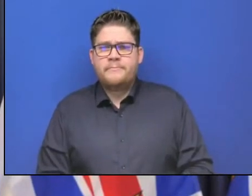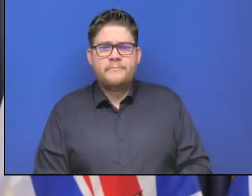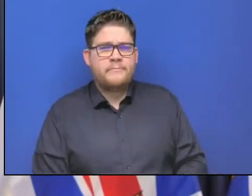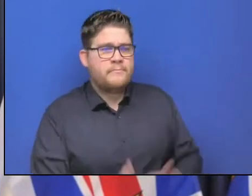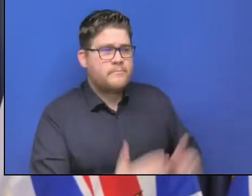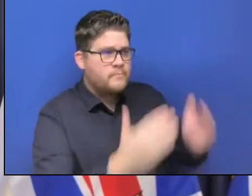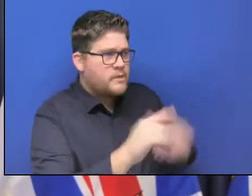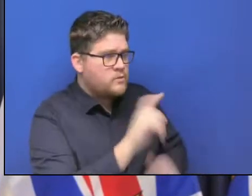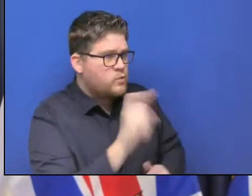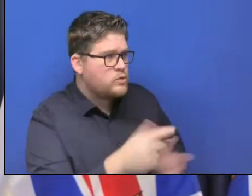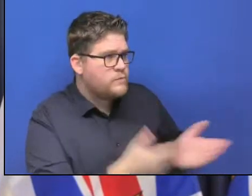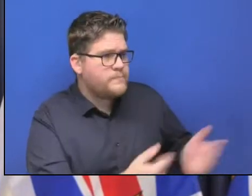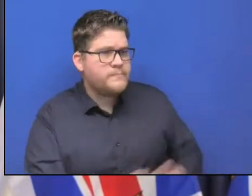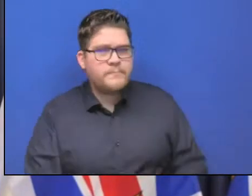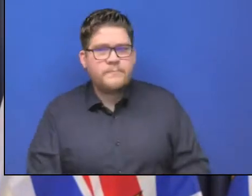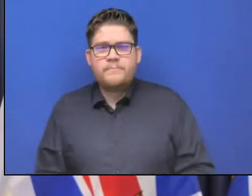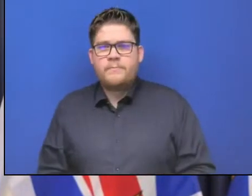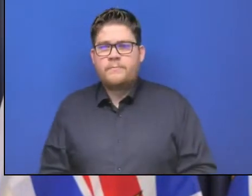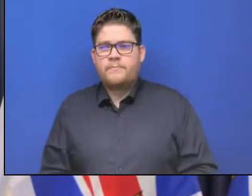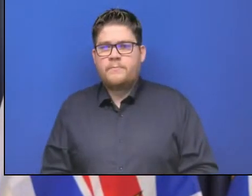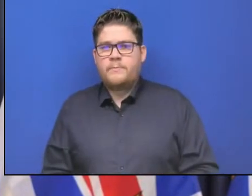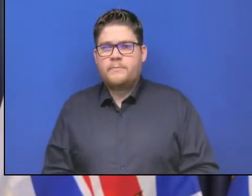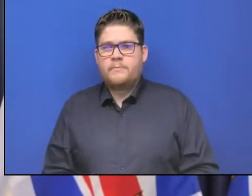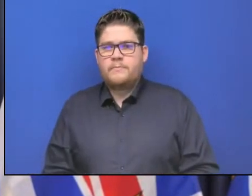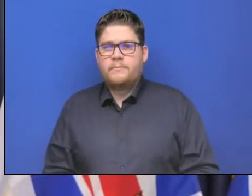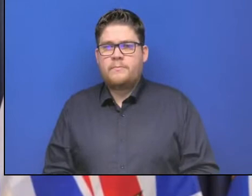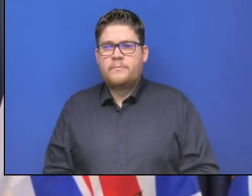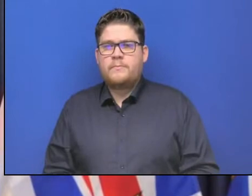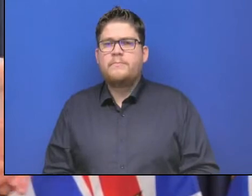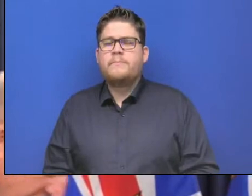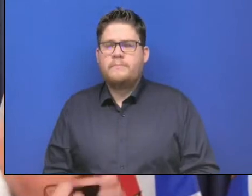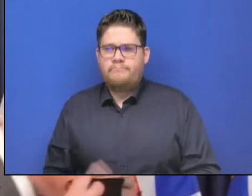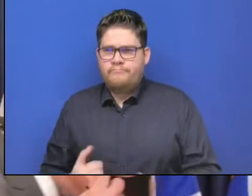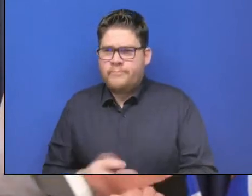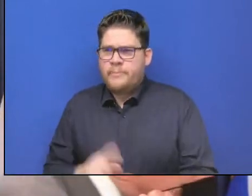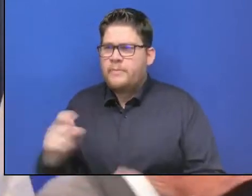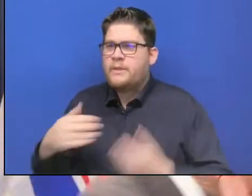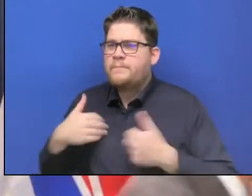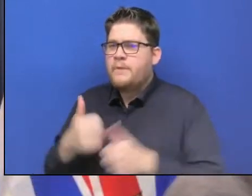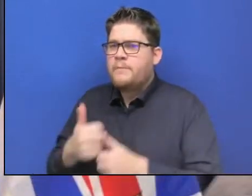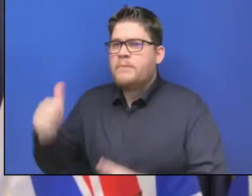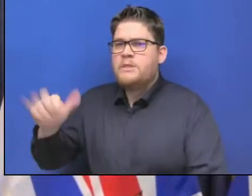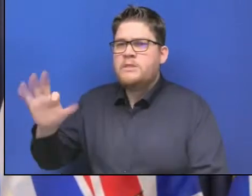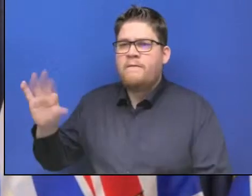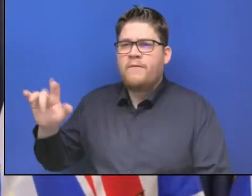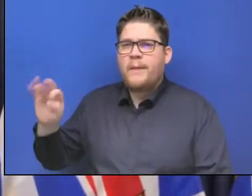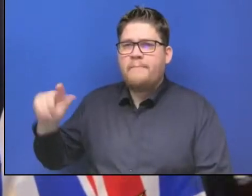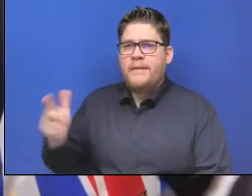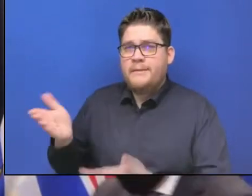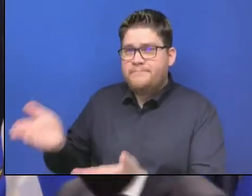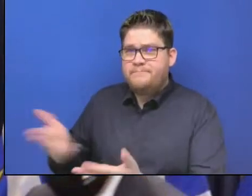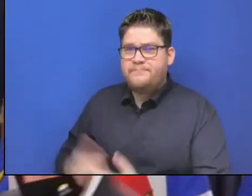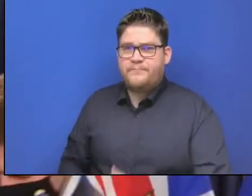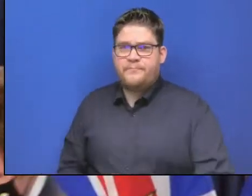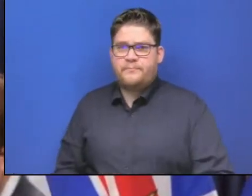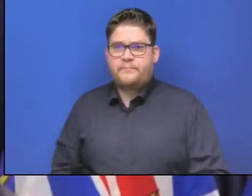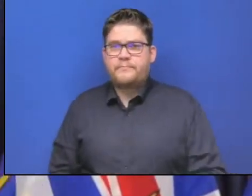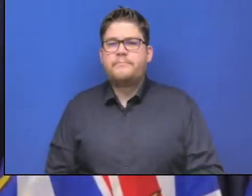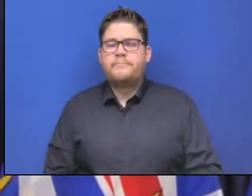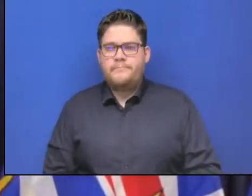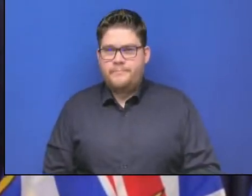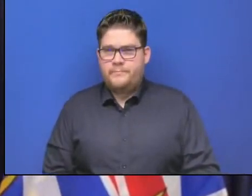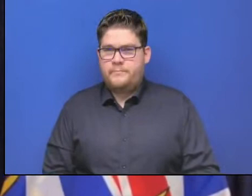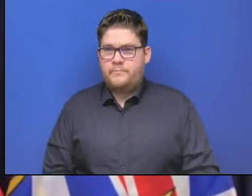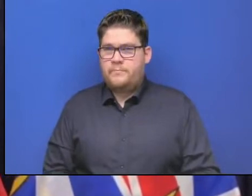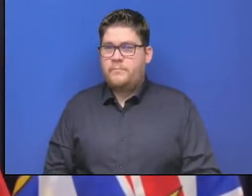From Minister Fleming, I know you mentioned that the hope is once Highway 1 reopens, it won't have to close again. But with the